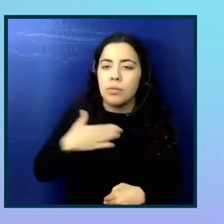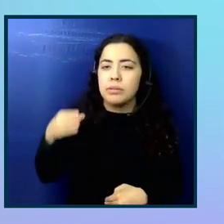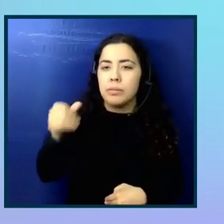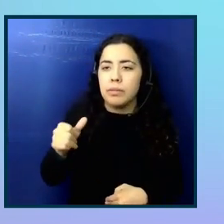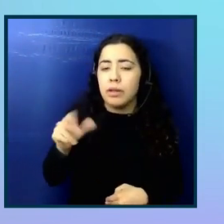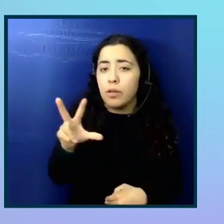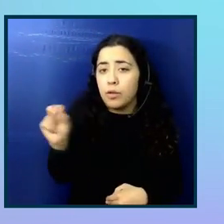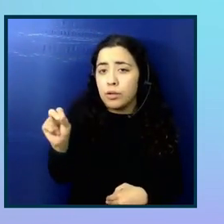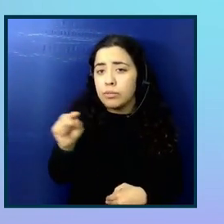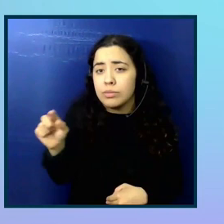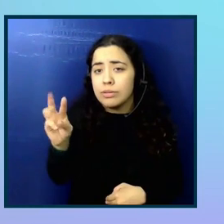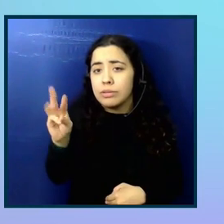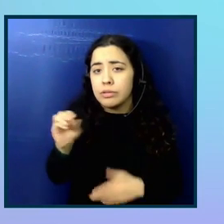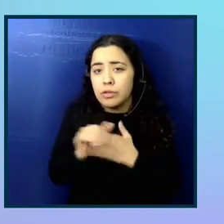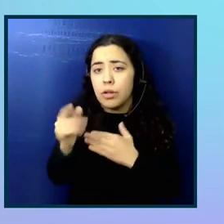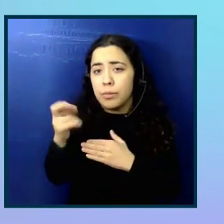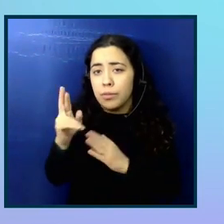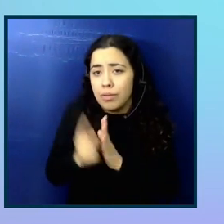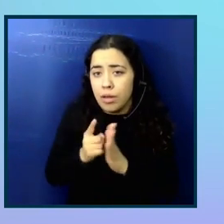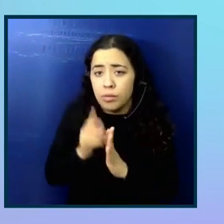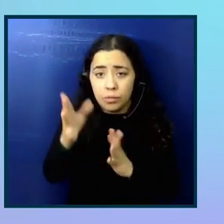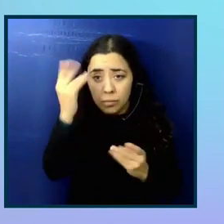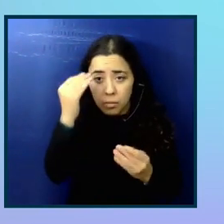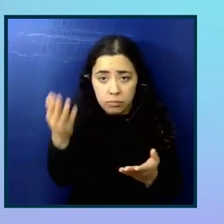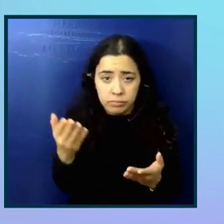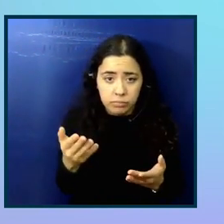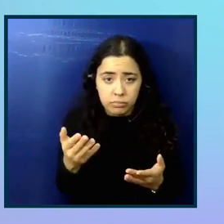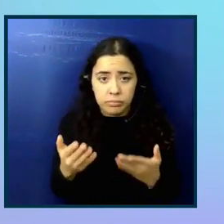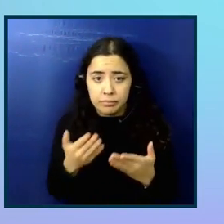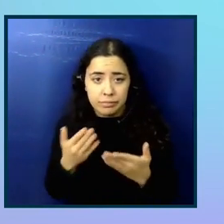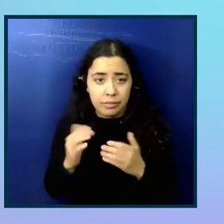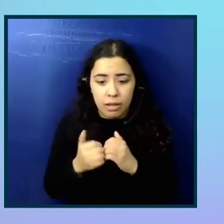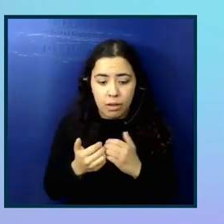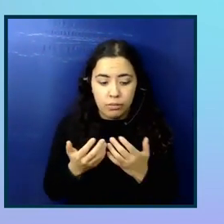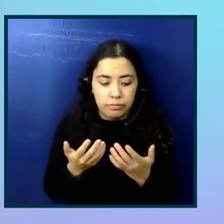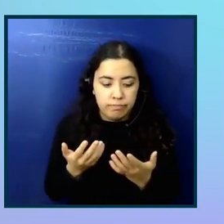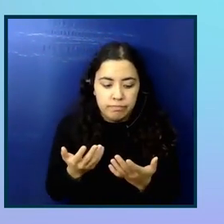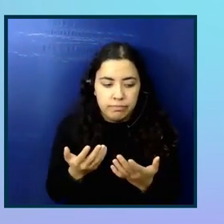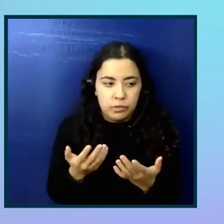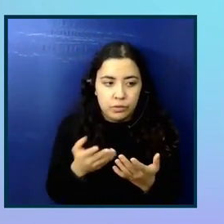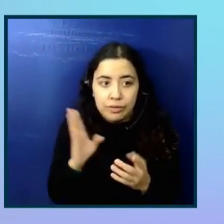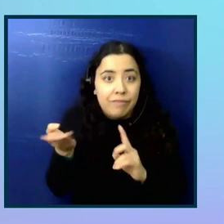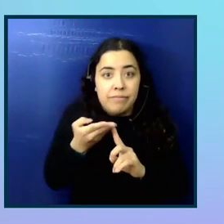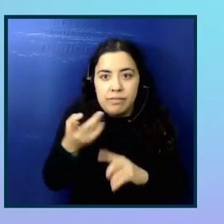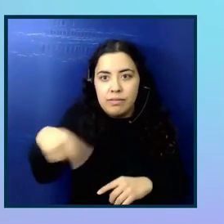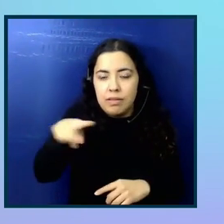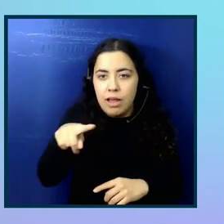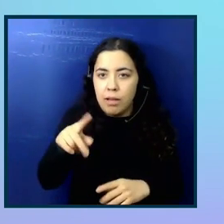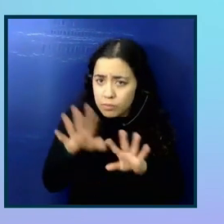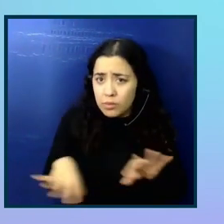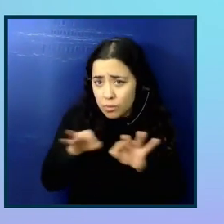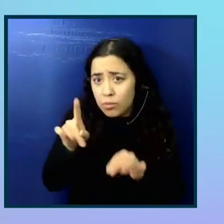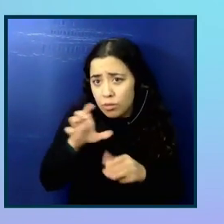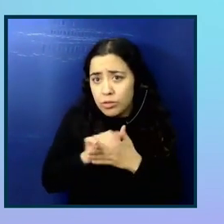around 30 to 60 dollars an hour. So do you have any thoughts on maybe how to convince them that it's worth